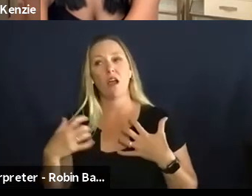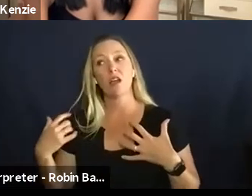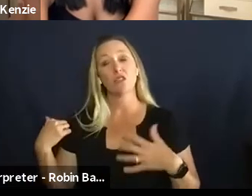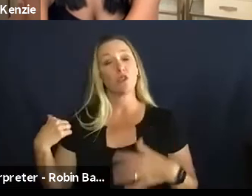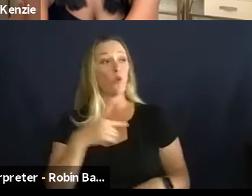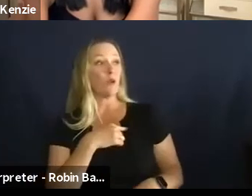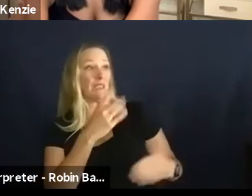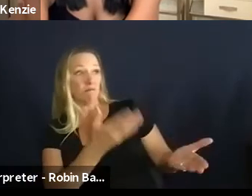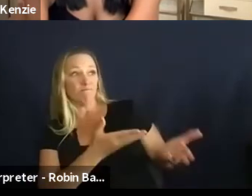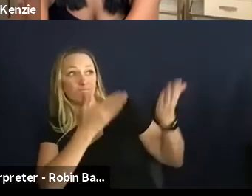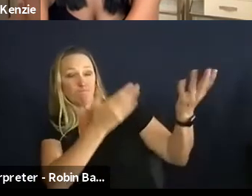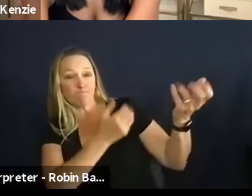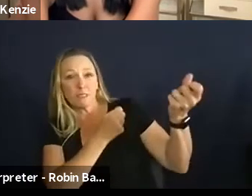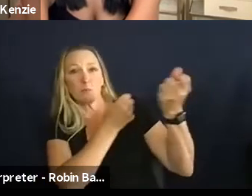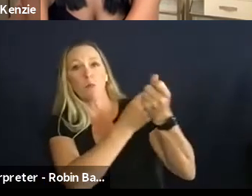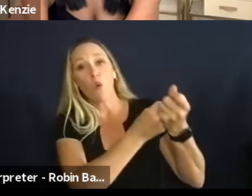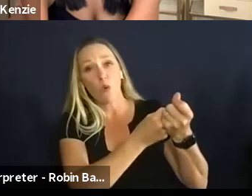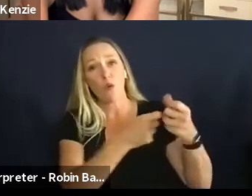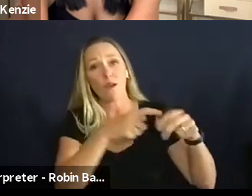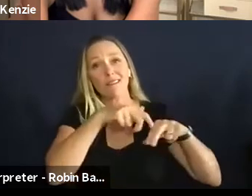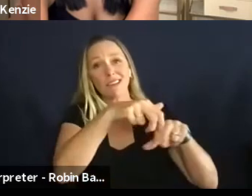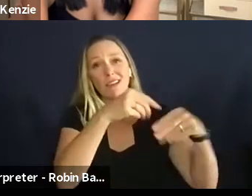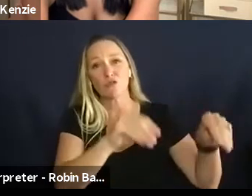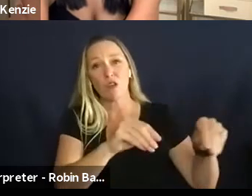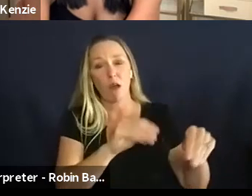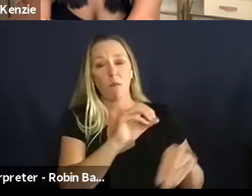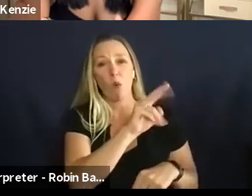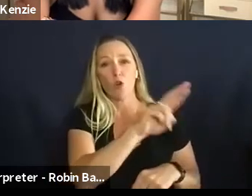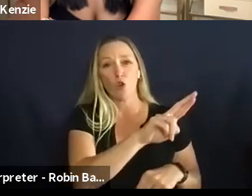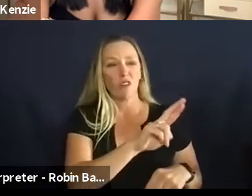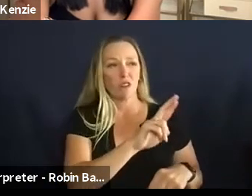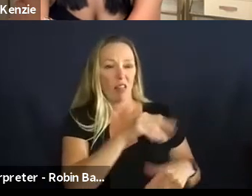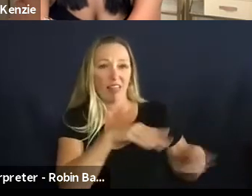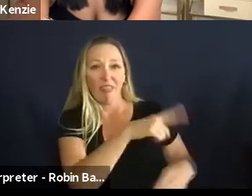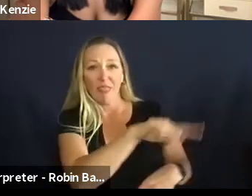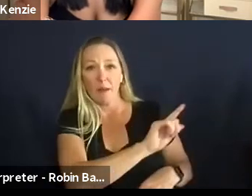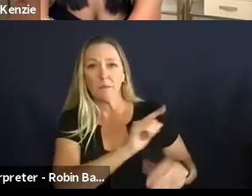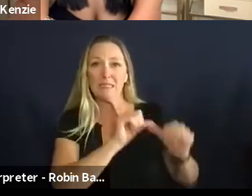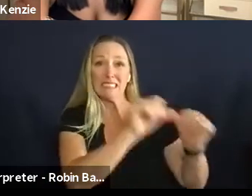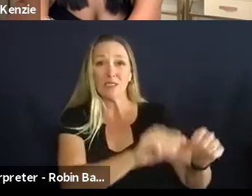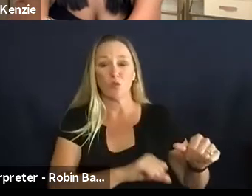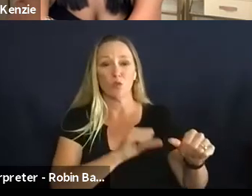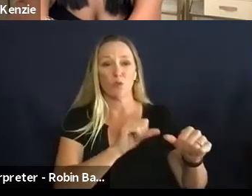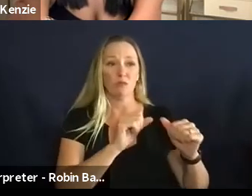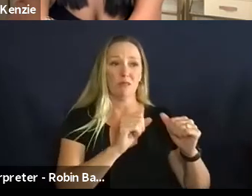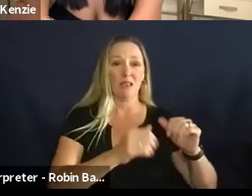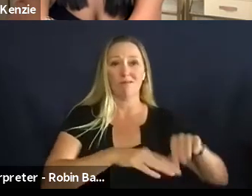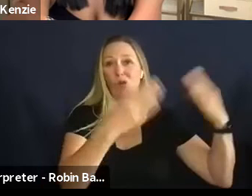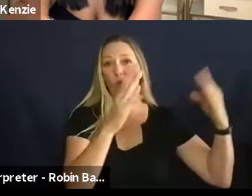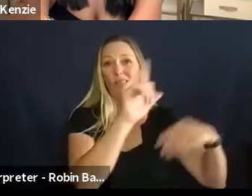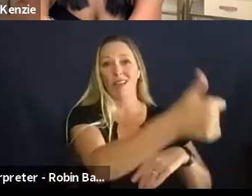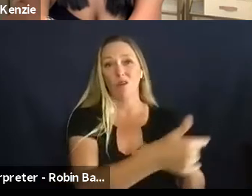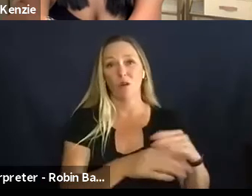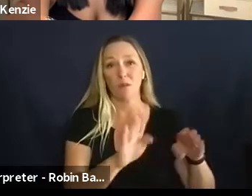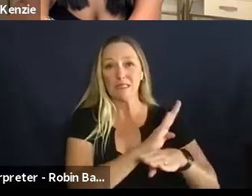owners to to continue to stay in business um through you know just requests for funds or setting up different um uh